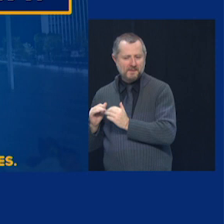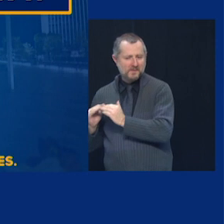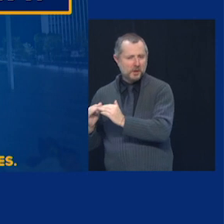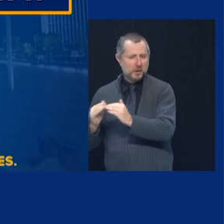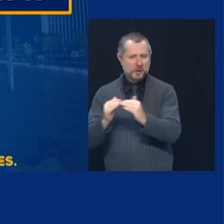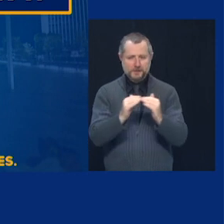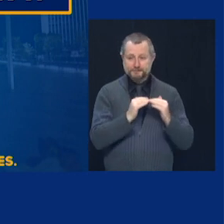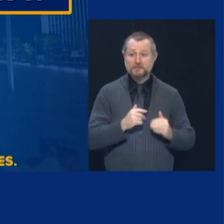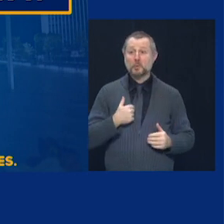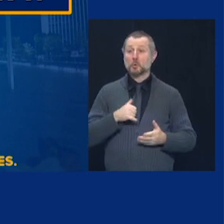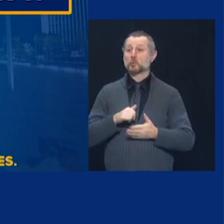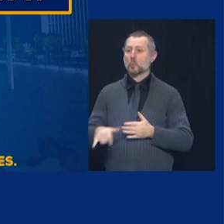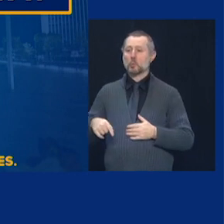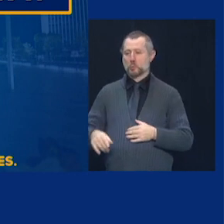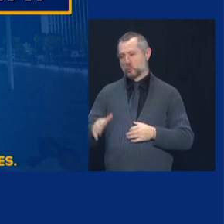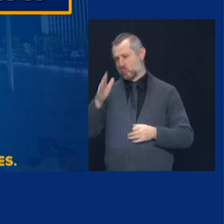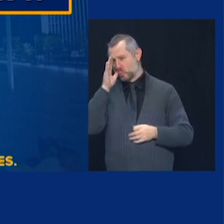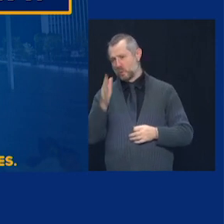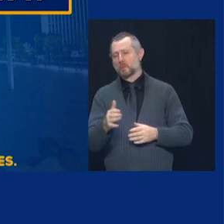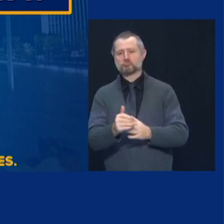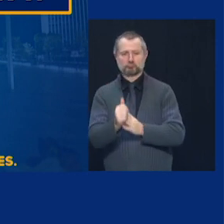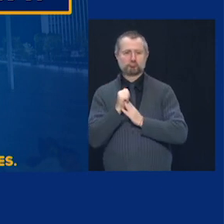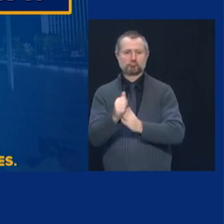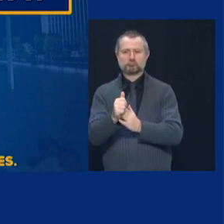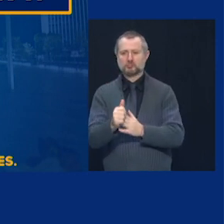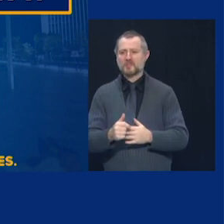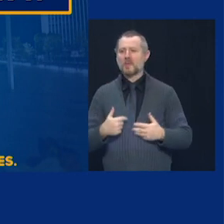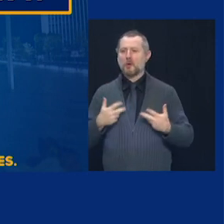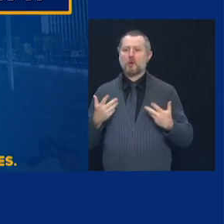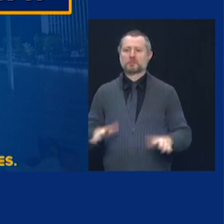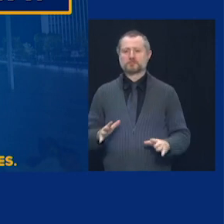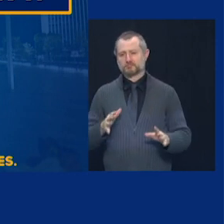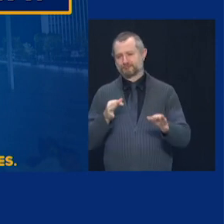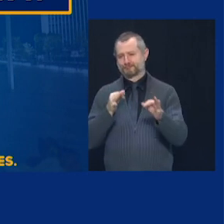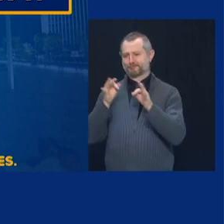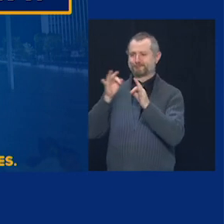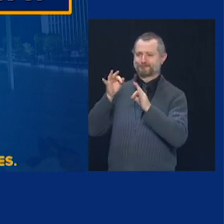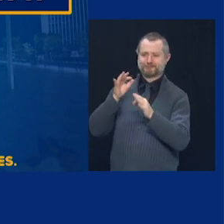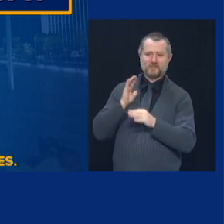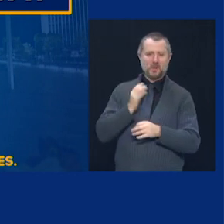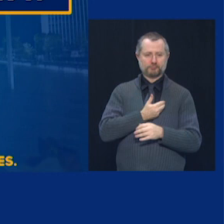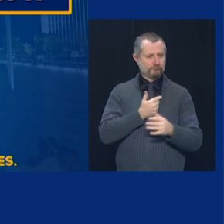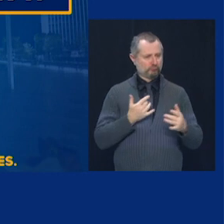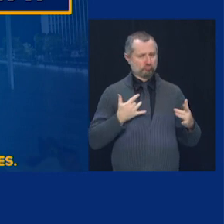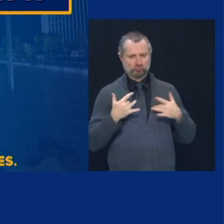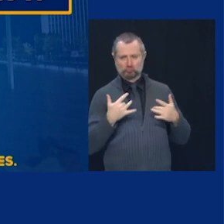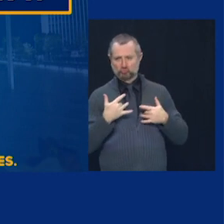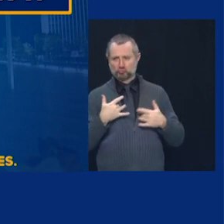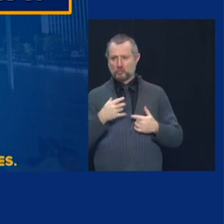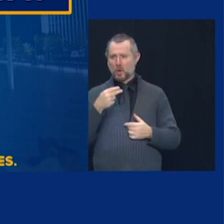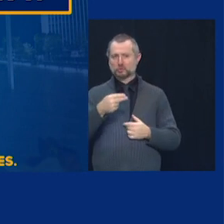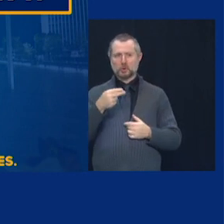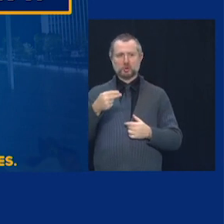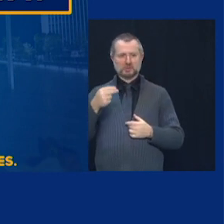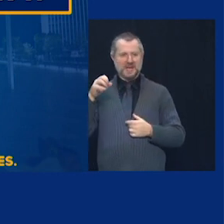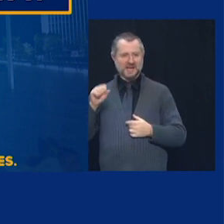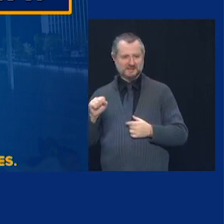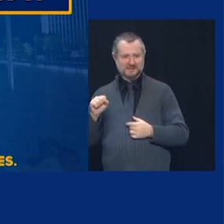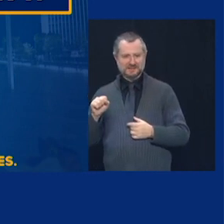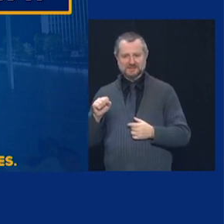We've made these concerns known to HHS. I've sent letters. I've done speeches. I'm working with